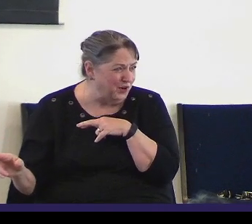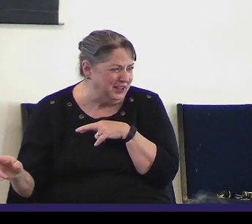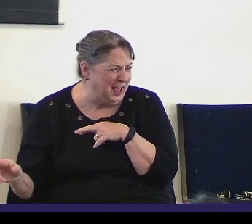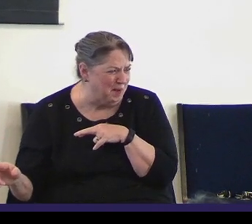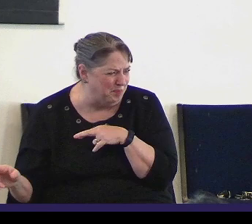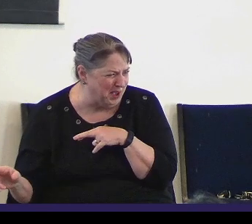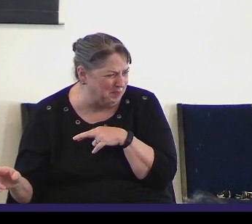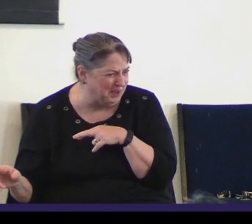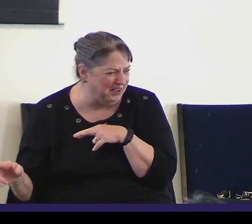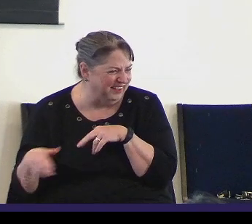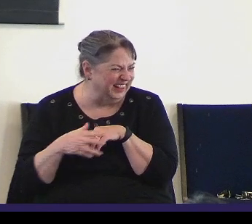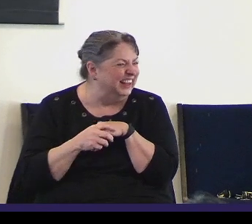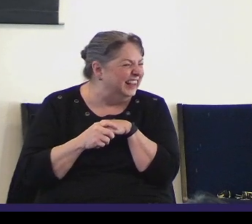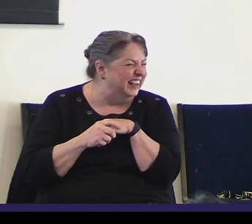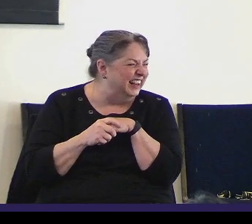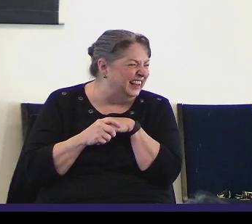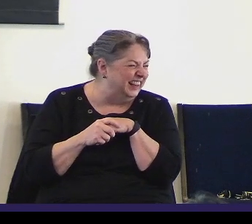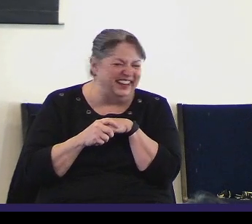Well, yeah, we're sure.